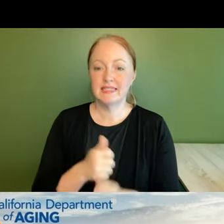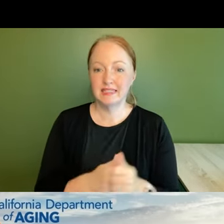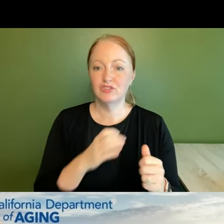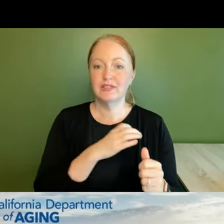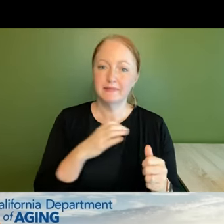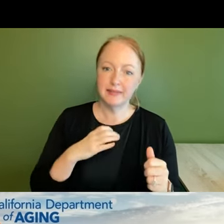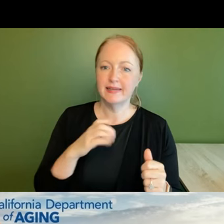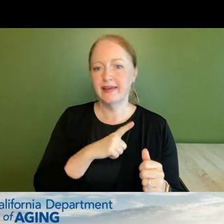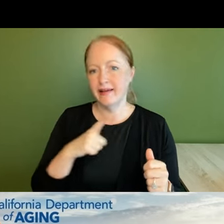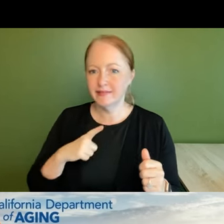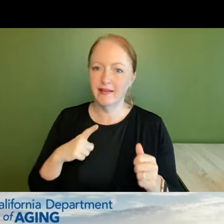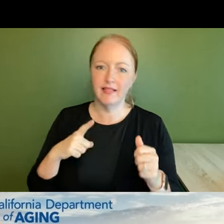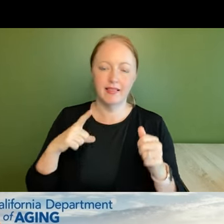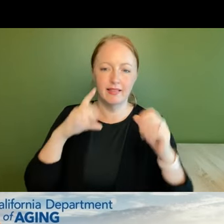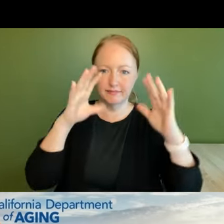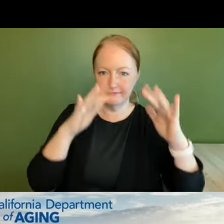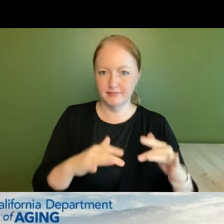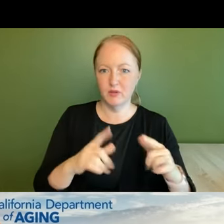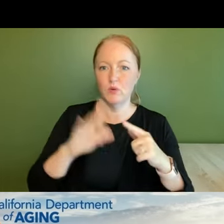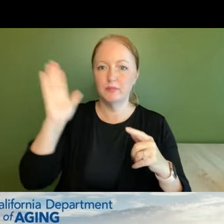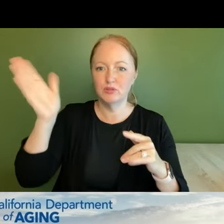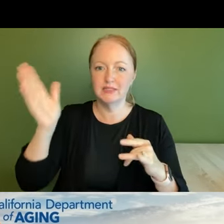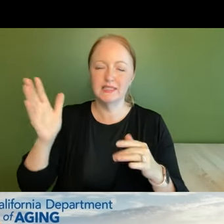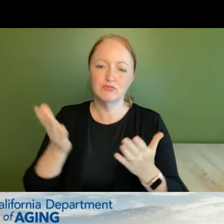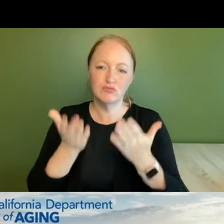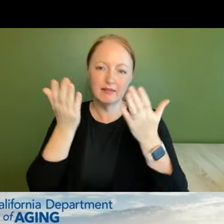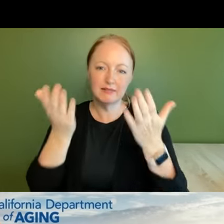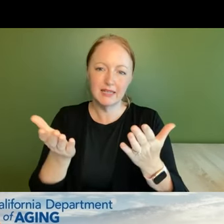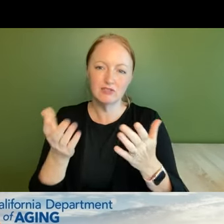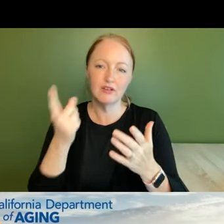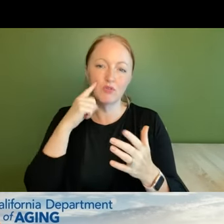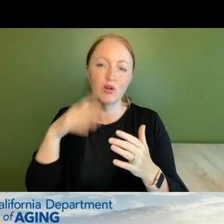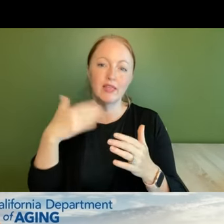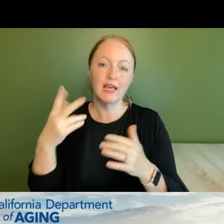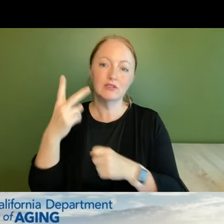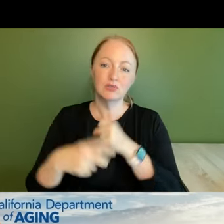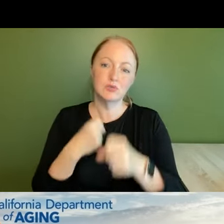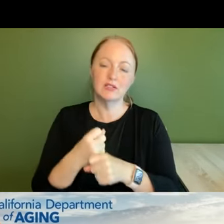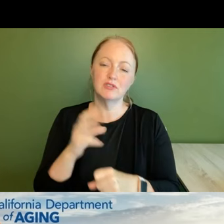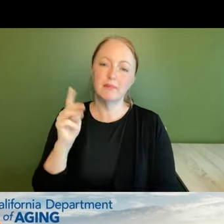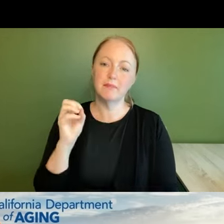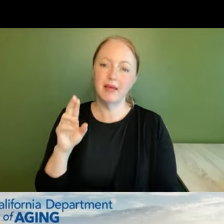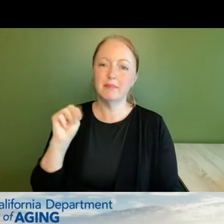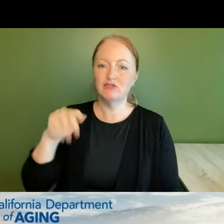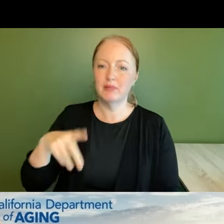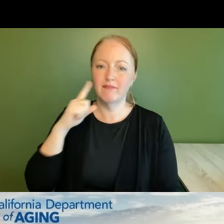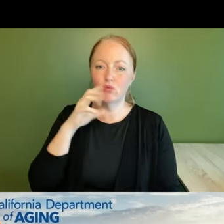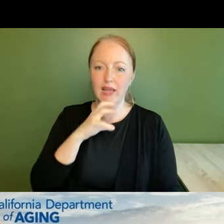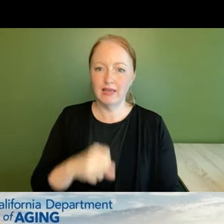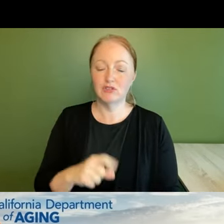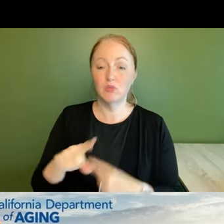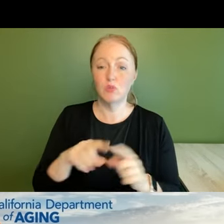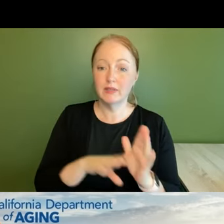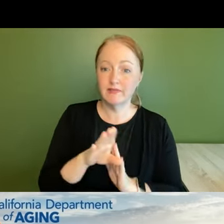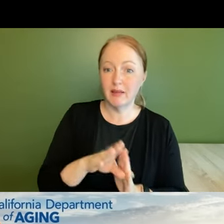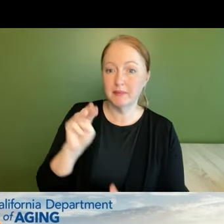councils advisory bodies will be presenting recommendations for the next two years of the master plan for aging so when we developed the